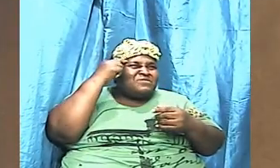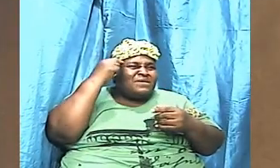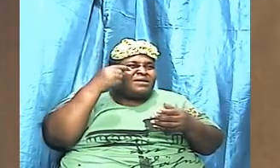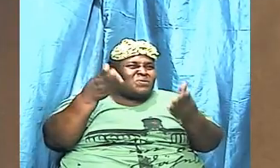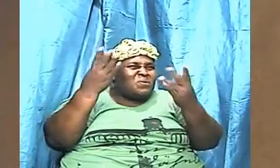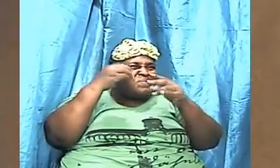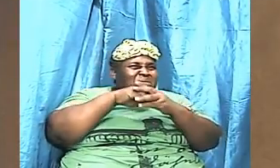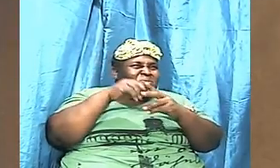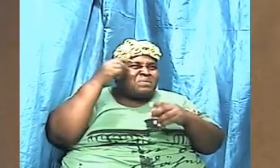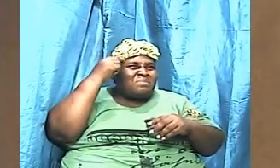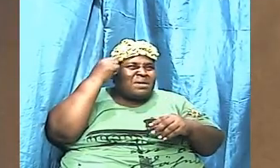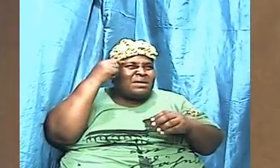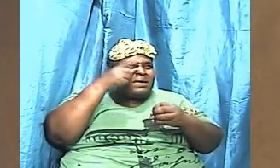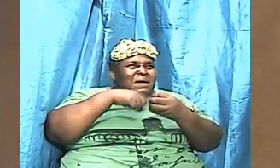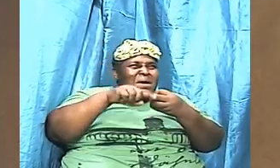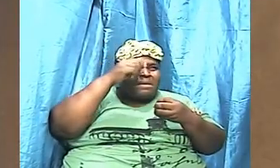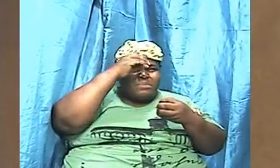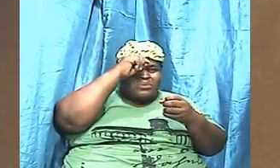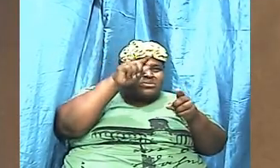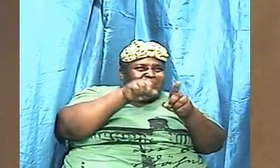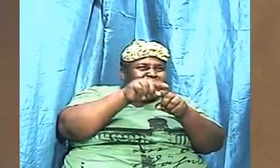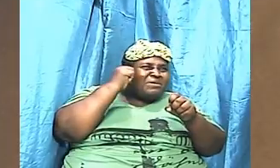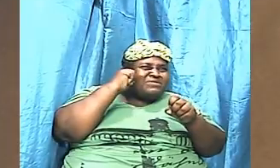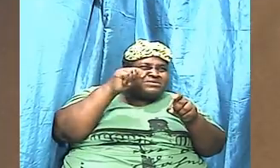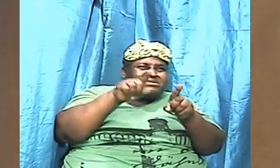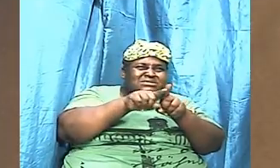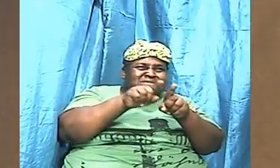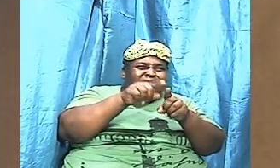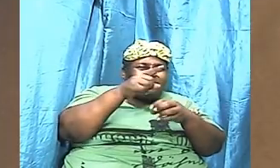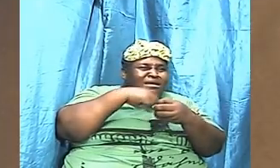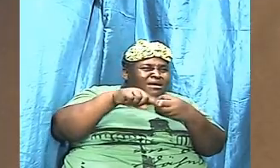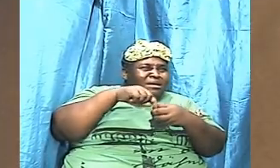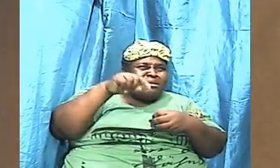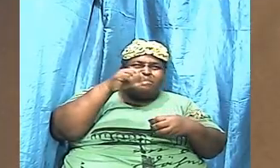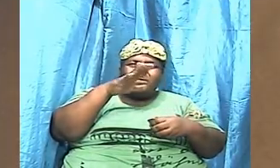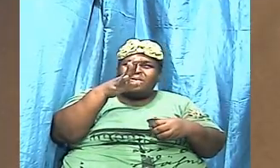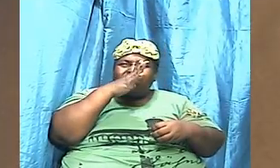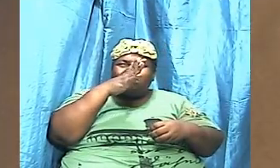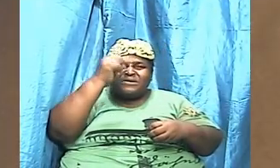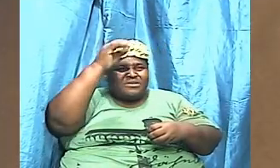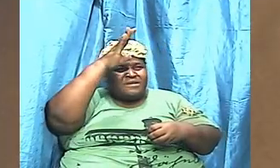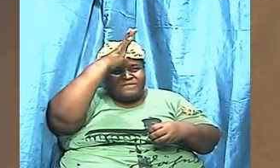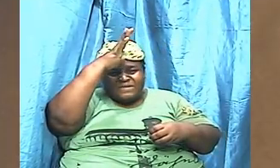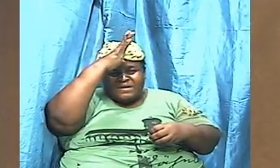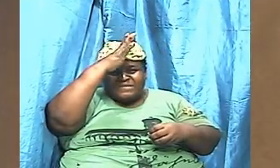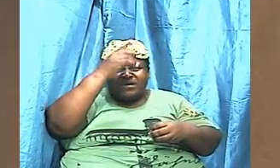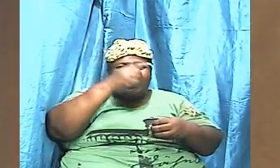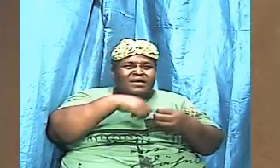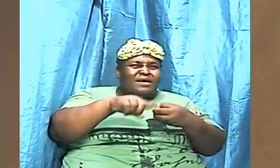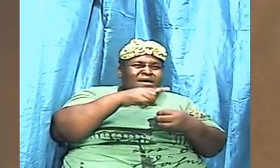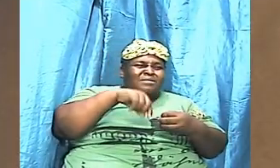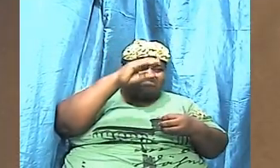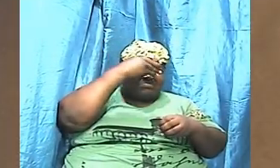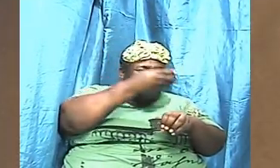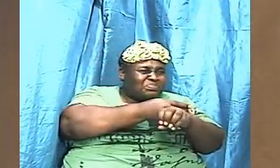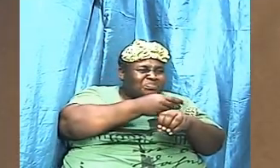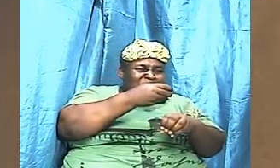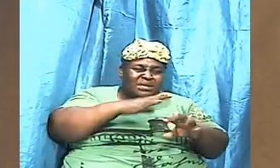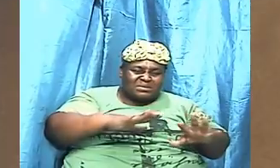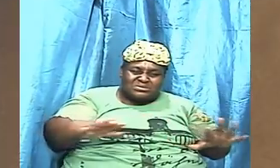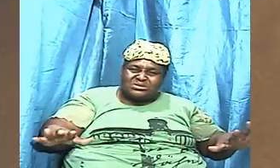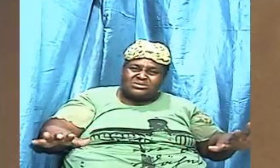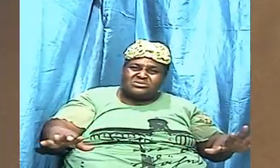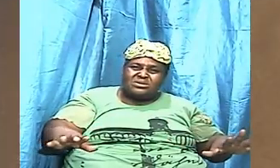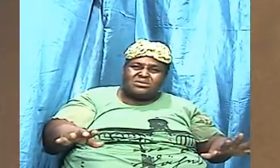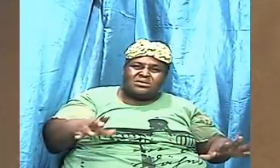a sister about our mother or about our father or about our son or daughter we